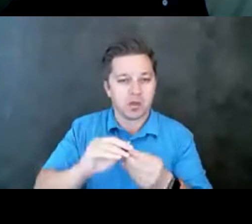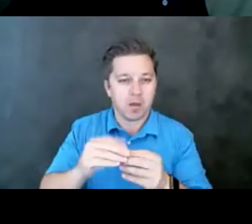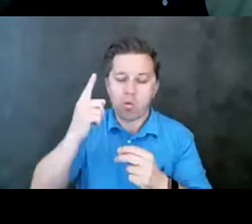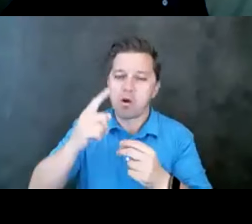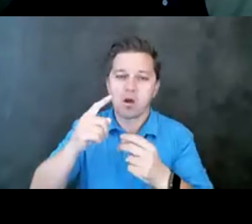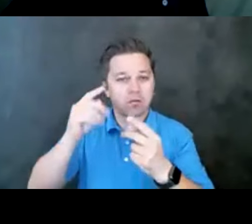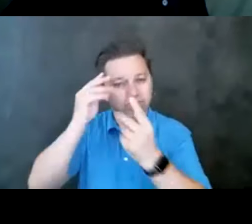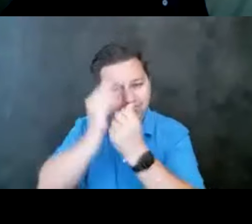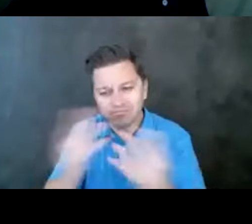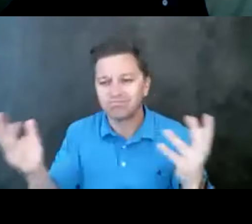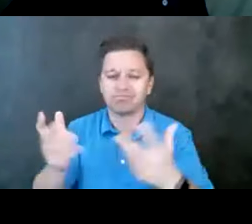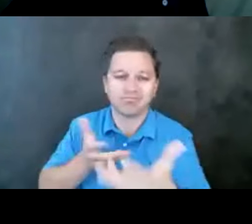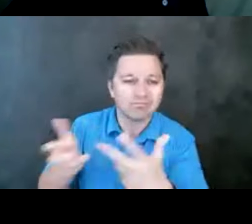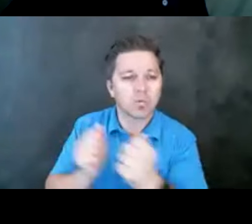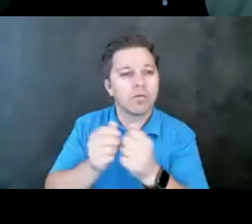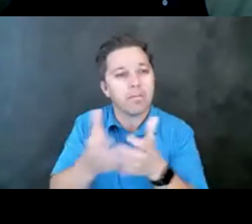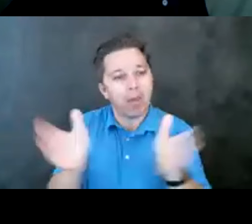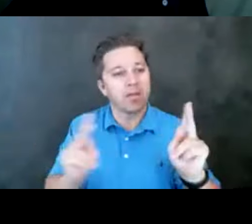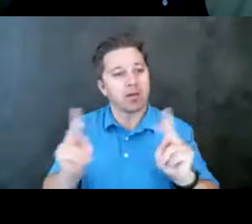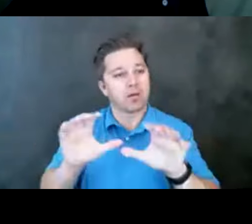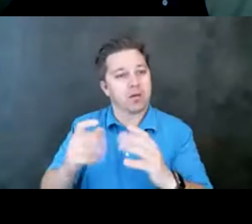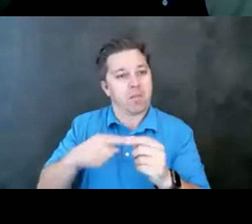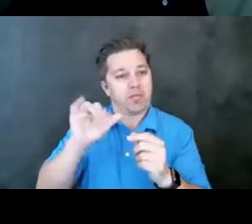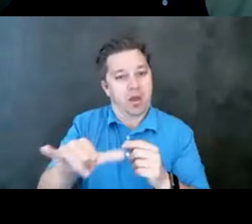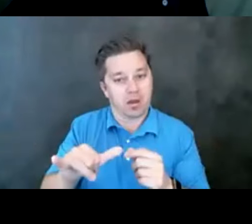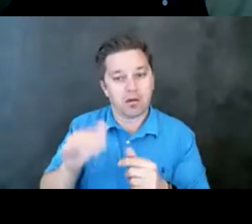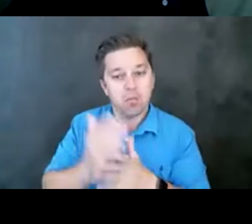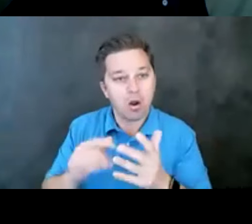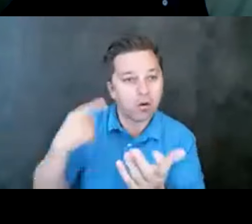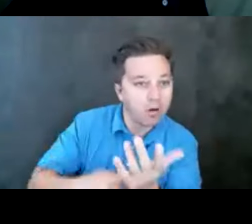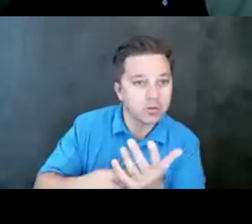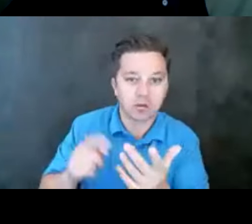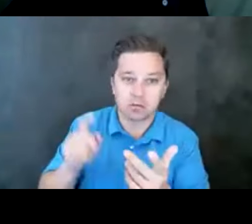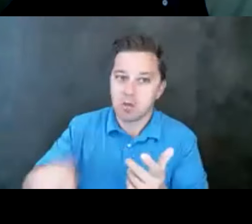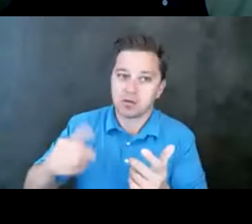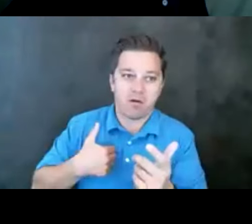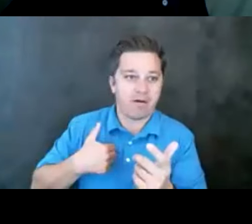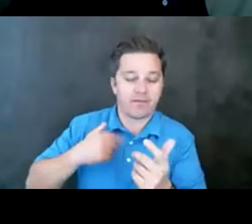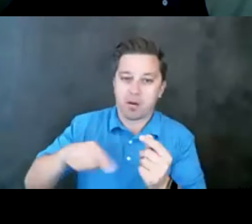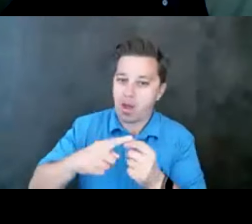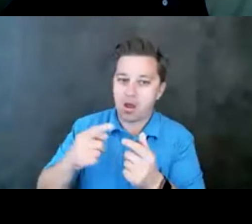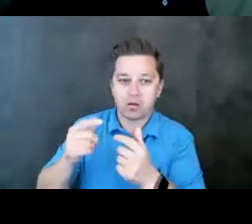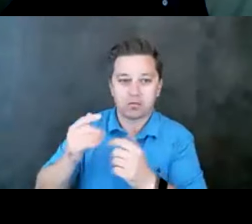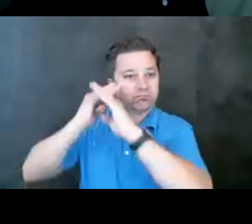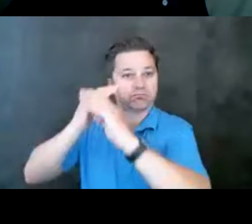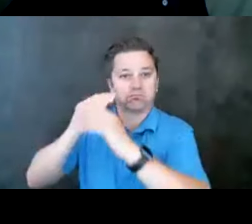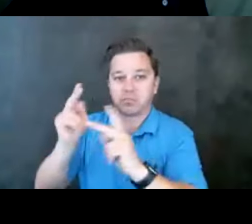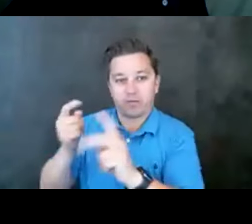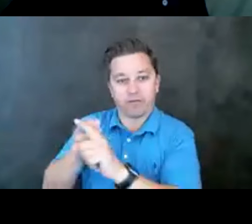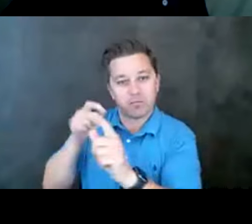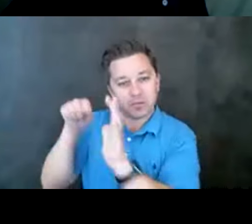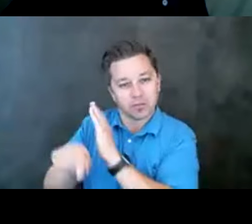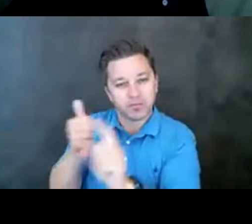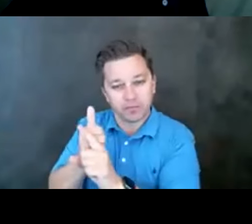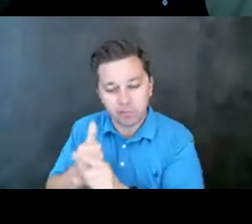public about this, letting them know that this is part of the conversations that we need to be having about suicide prevention and reducing risk for individuals